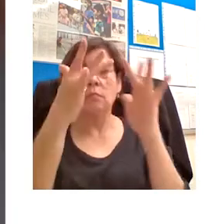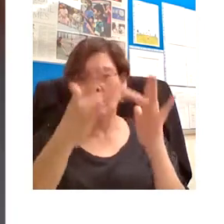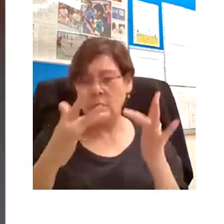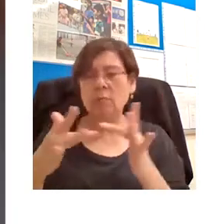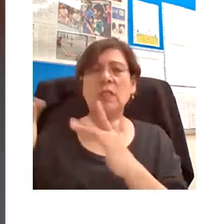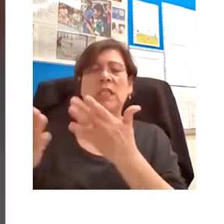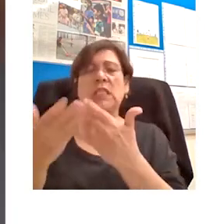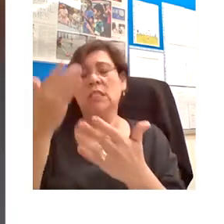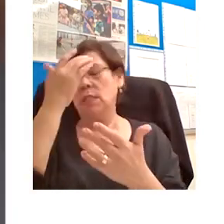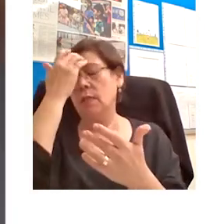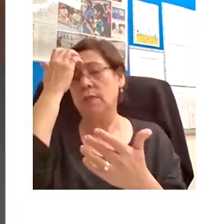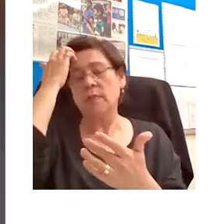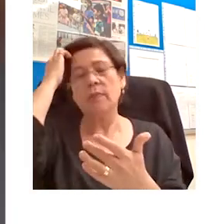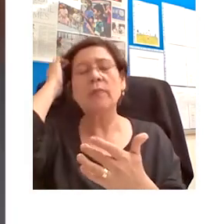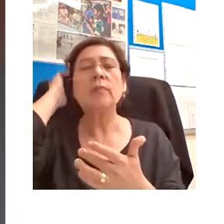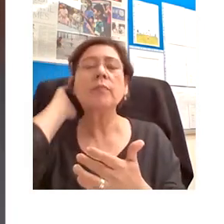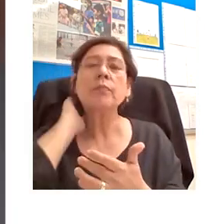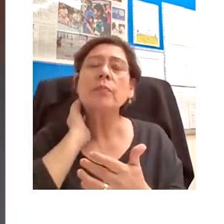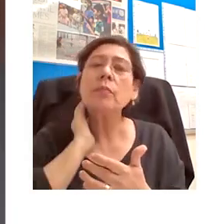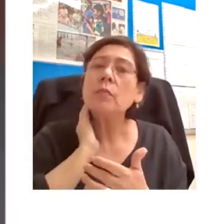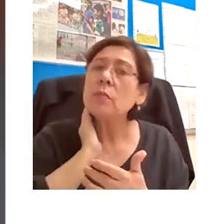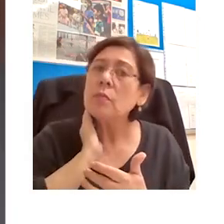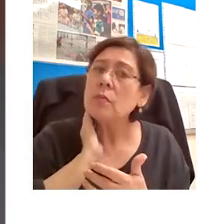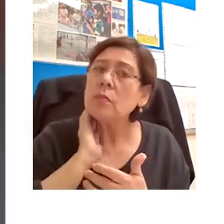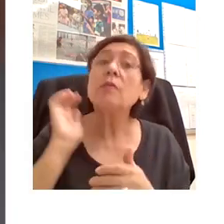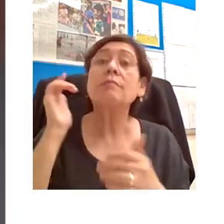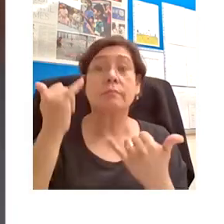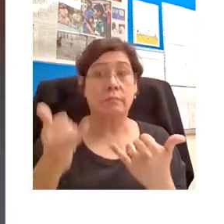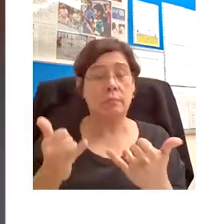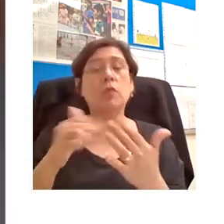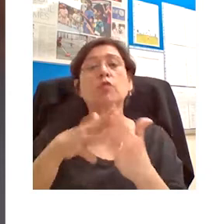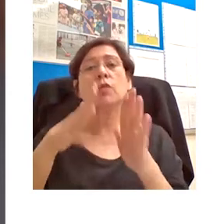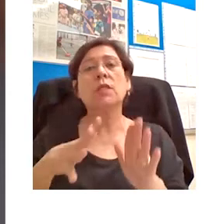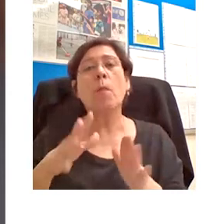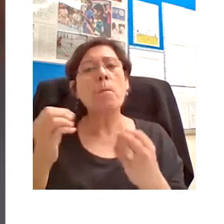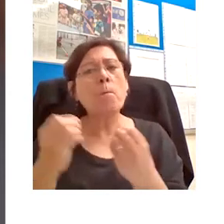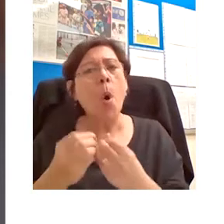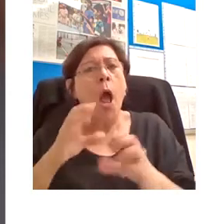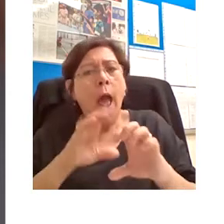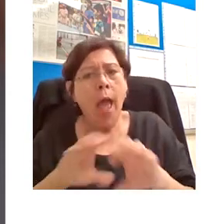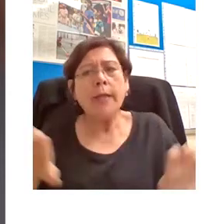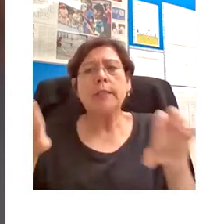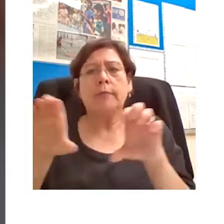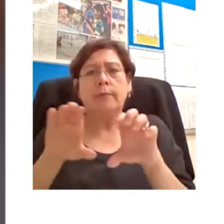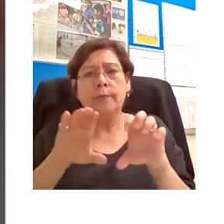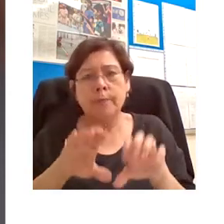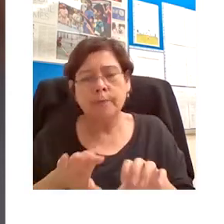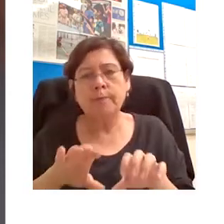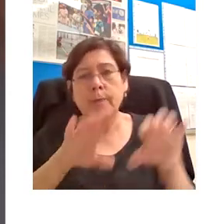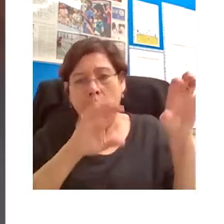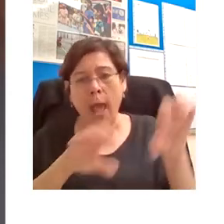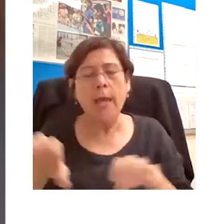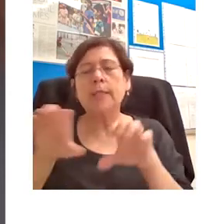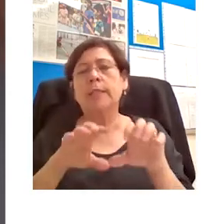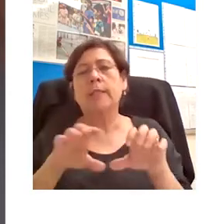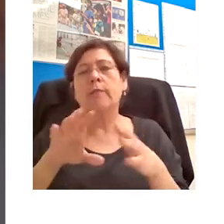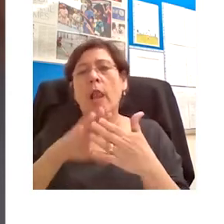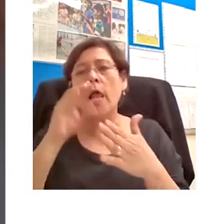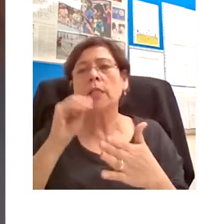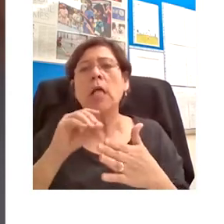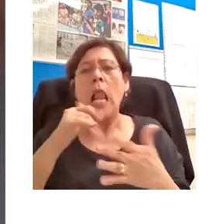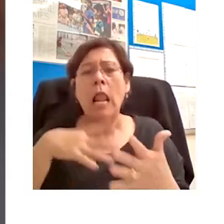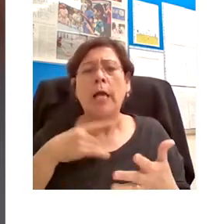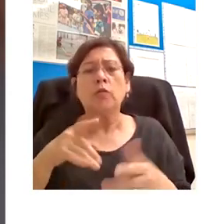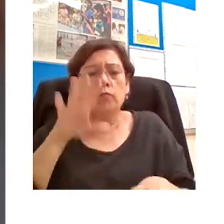And they're active learners. They like to be provided with multiple options at every